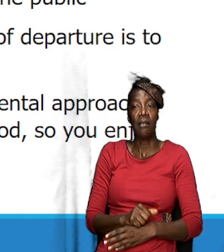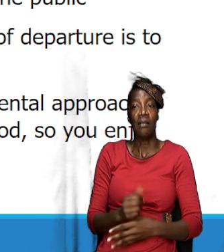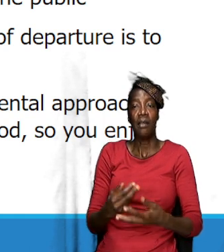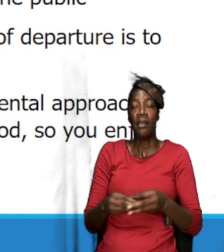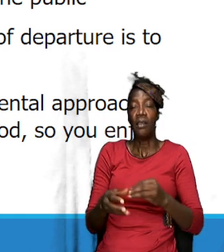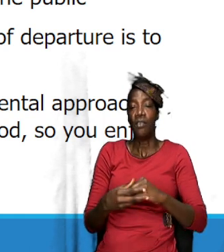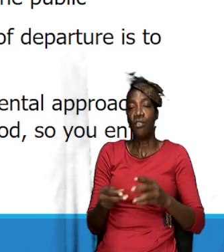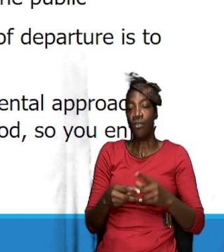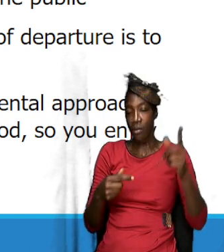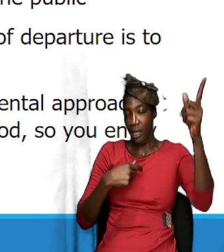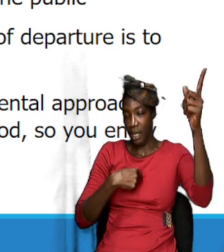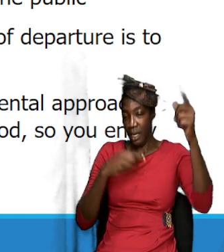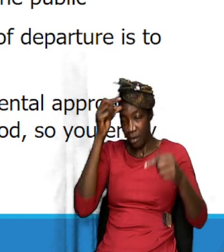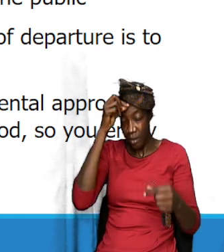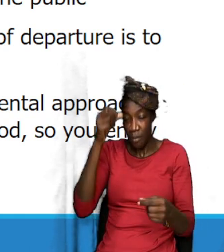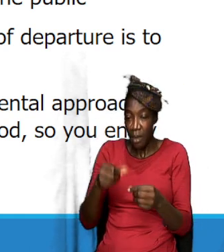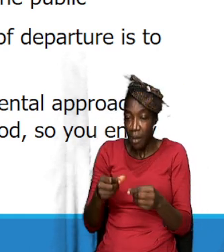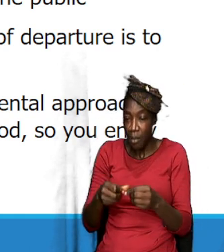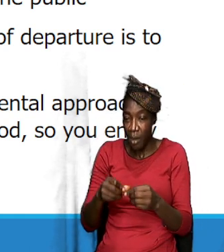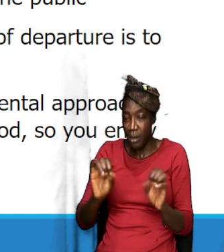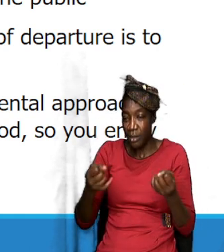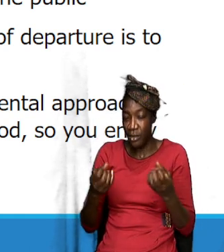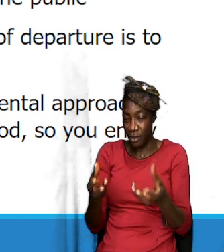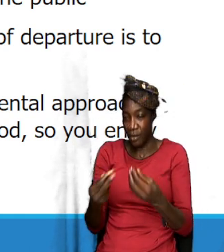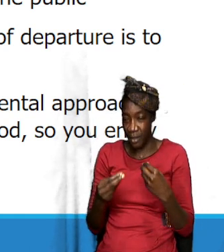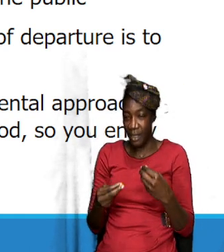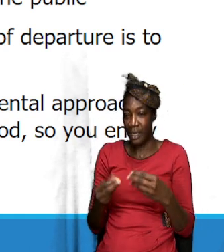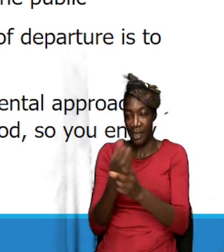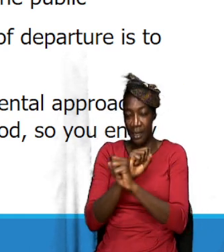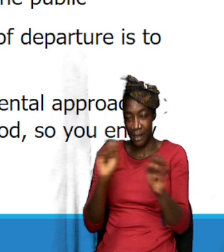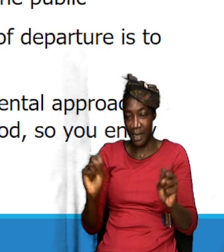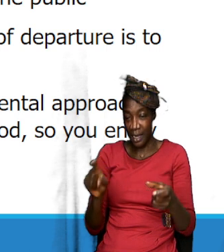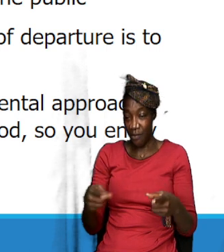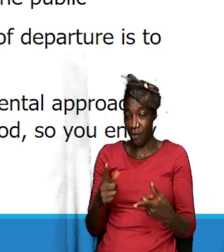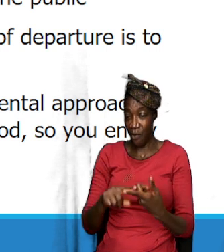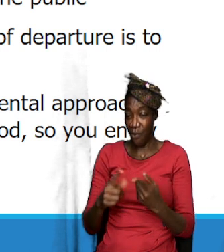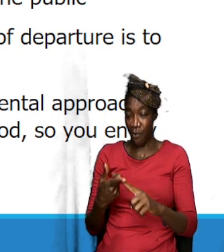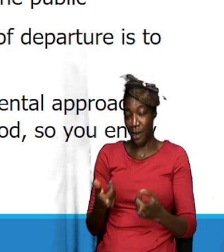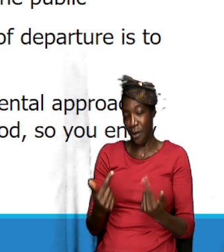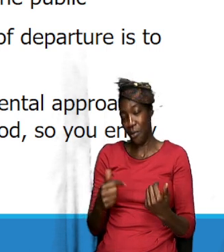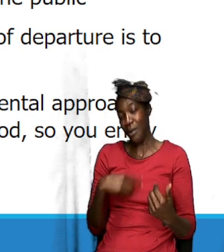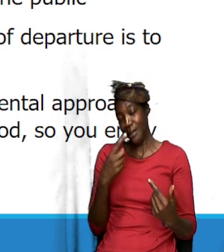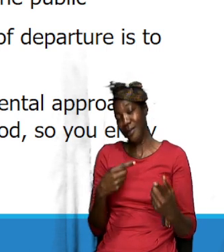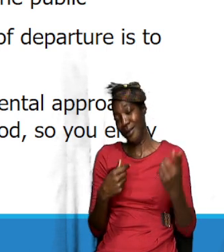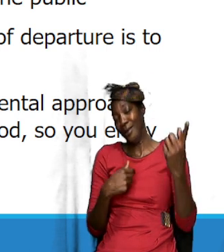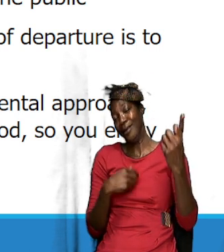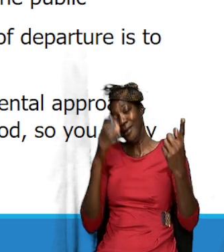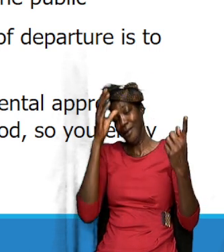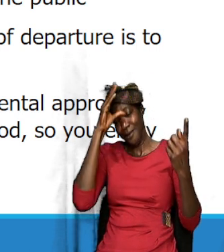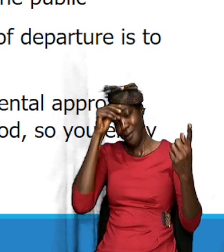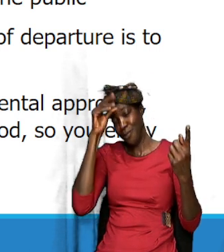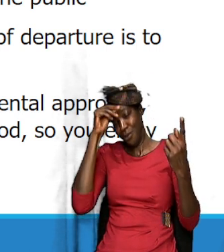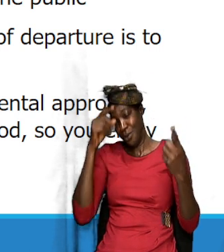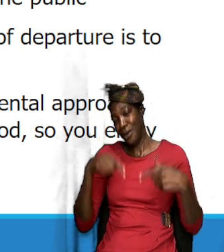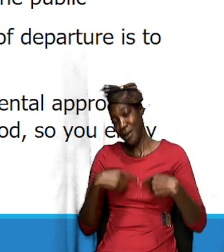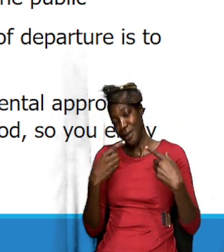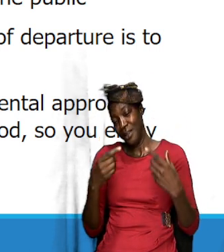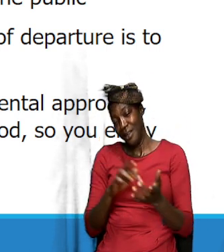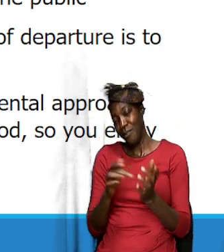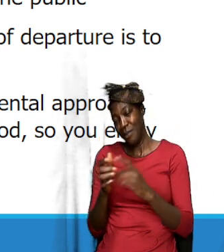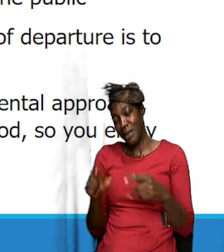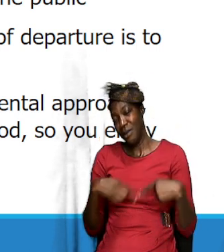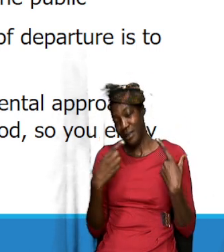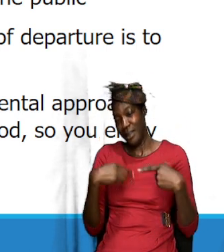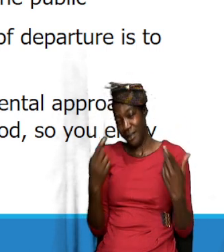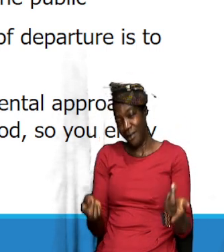I remember when I just got saved, one of my friends came to me and said, boy, Ron, you know, Bible said we should go into our closet, but